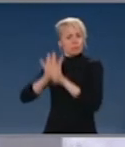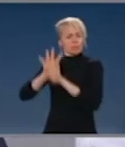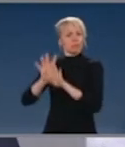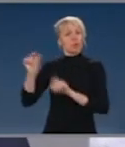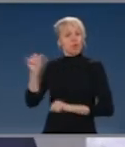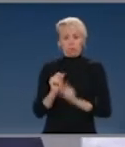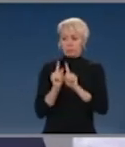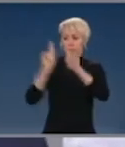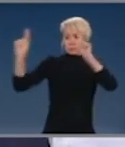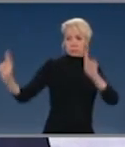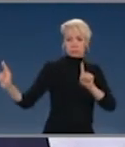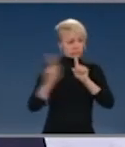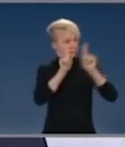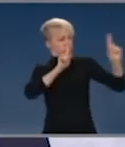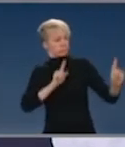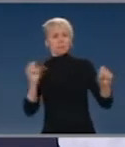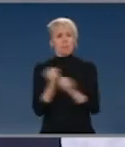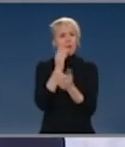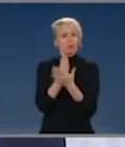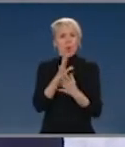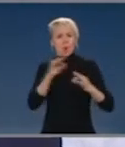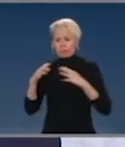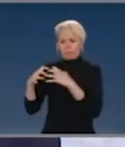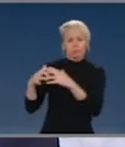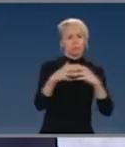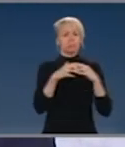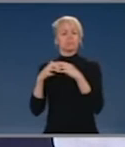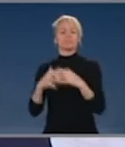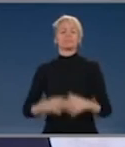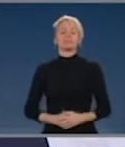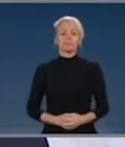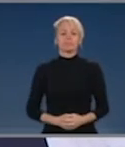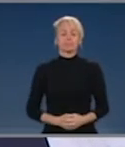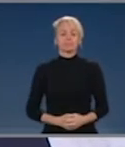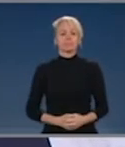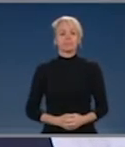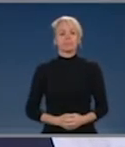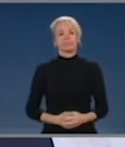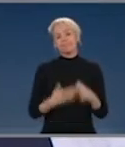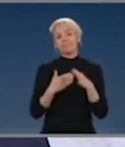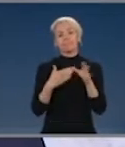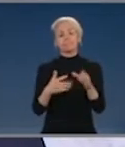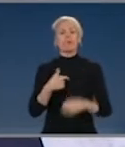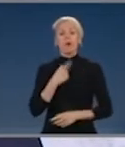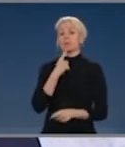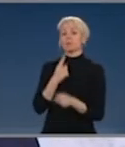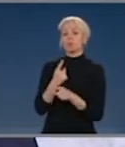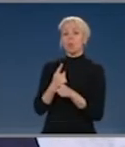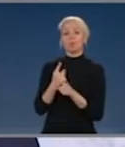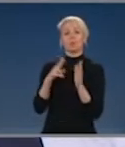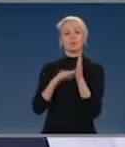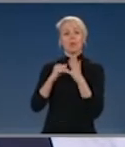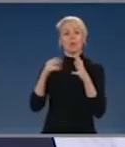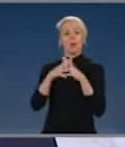I've spoken to Premier Andrews and Premier Berejiklian this morning. The police authorities